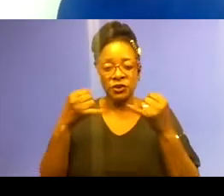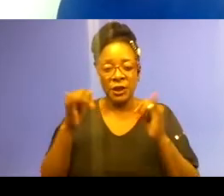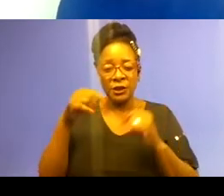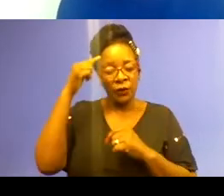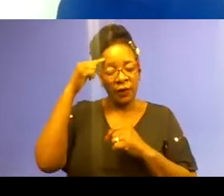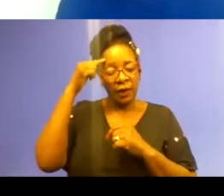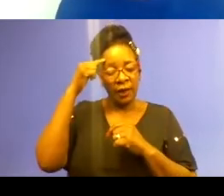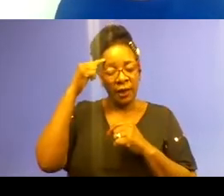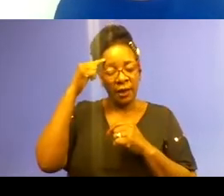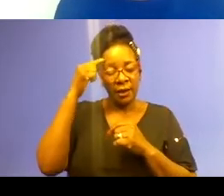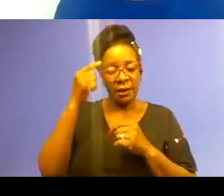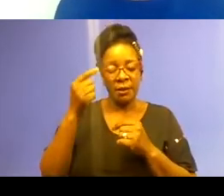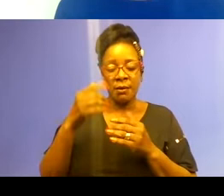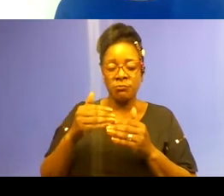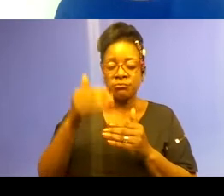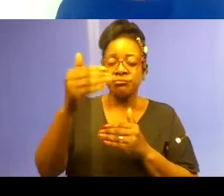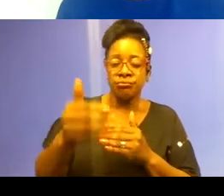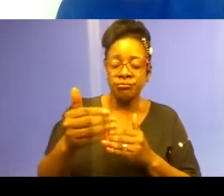we go from here?